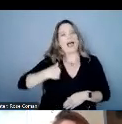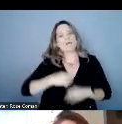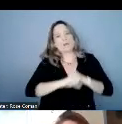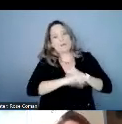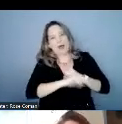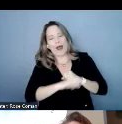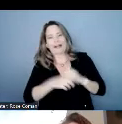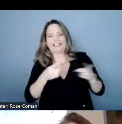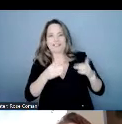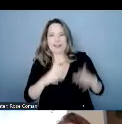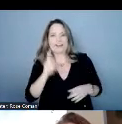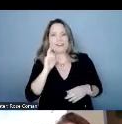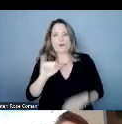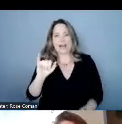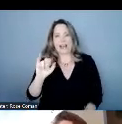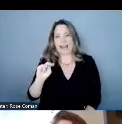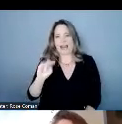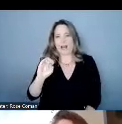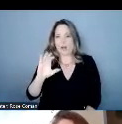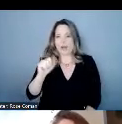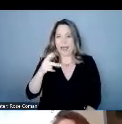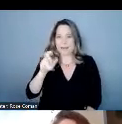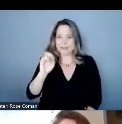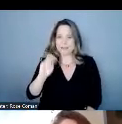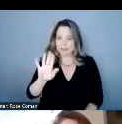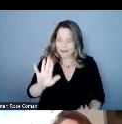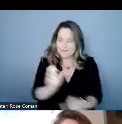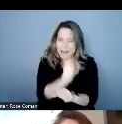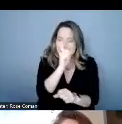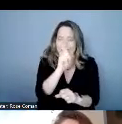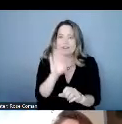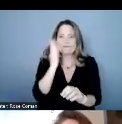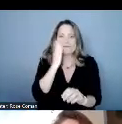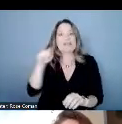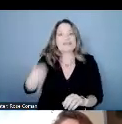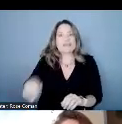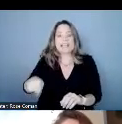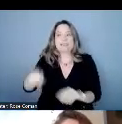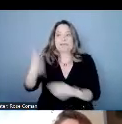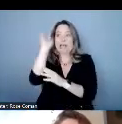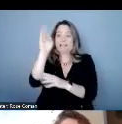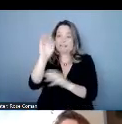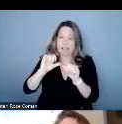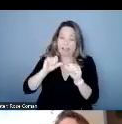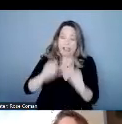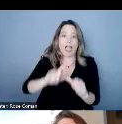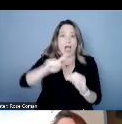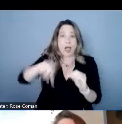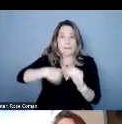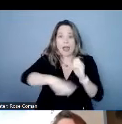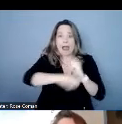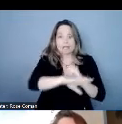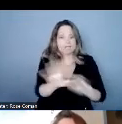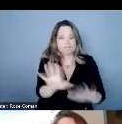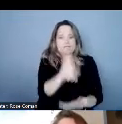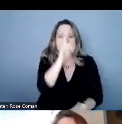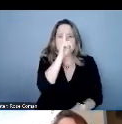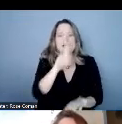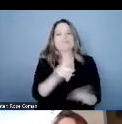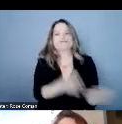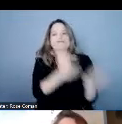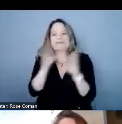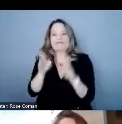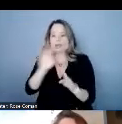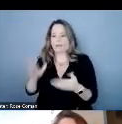innocaption we want to make it clear that this is not a marketing presentation it is more an educational one and one that we're